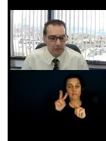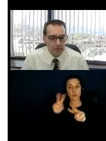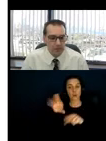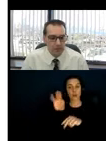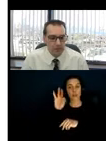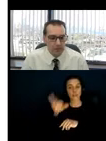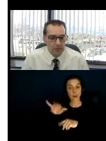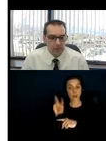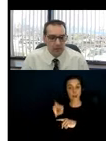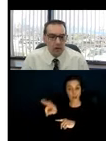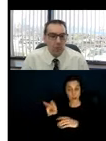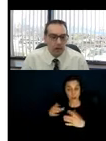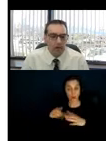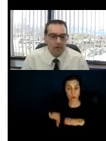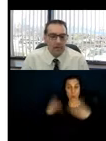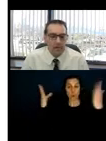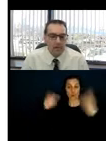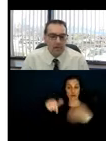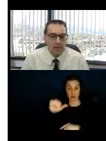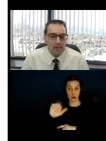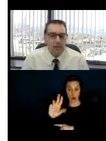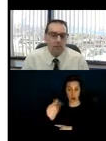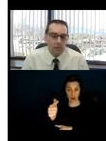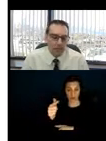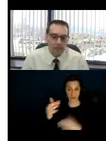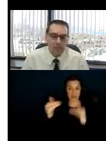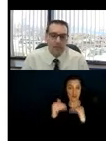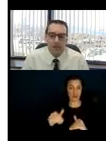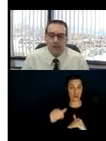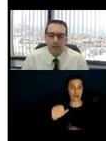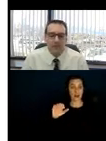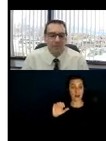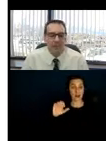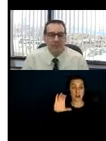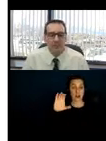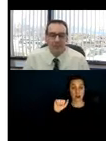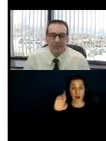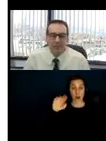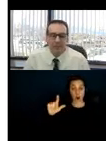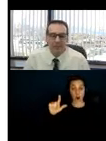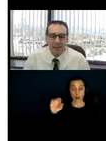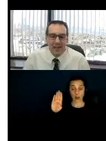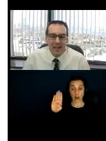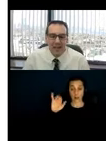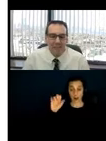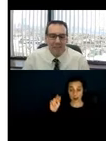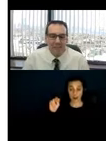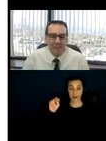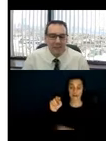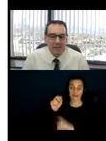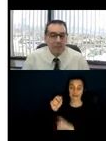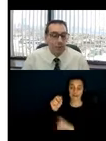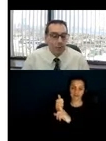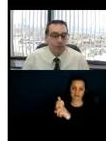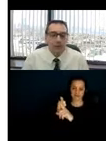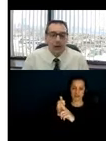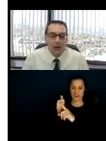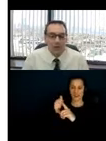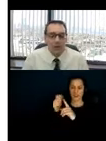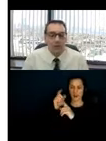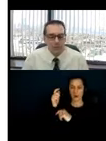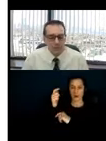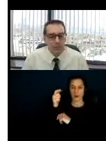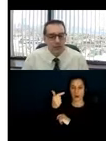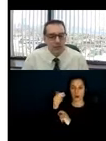August. Carl Bryan, Carl Bryan, I'm sorry, the grant compliance coordinator, has been working very